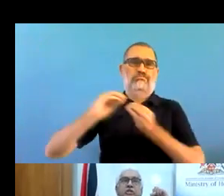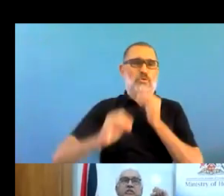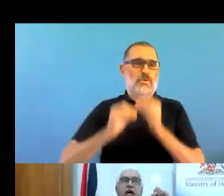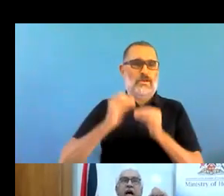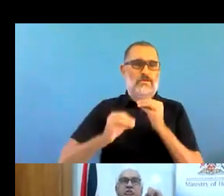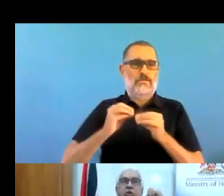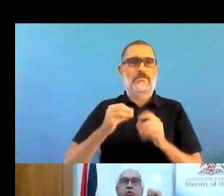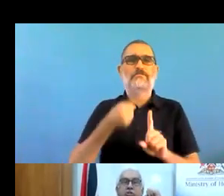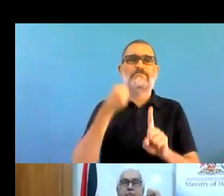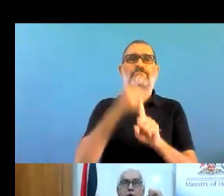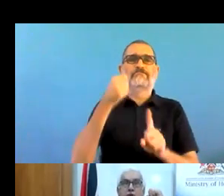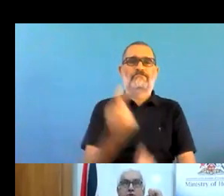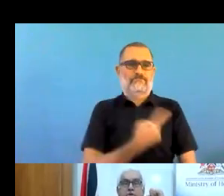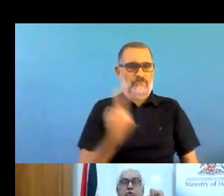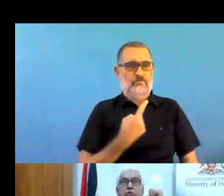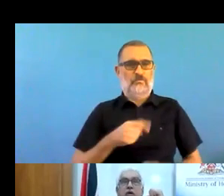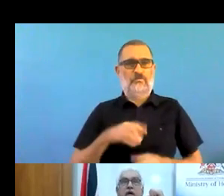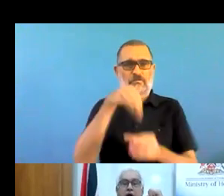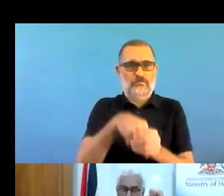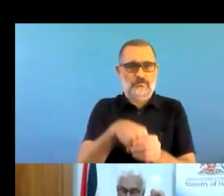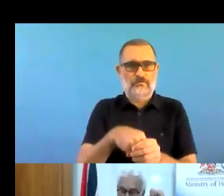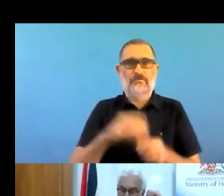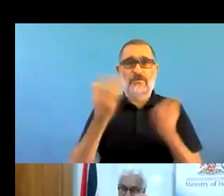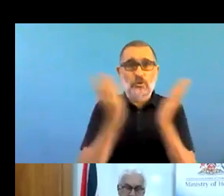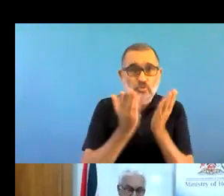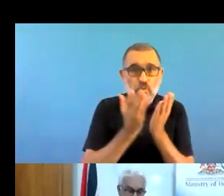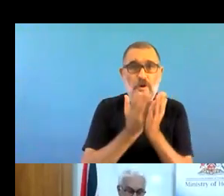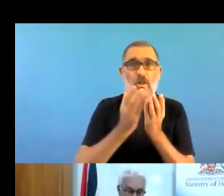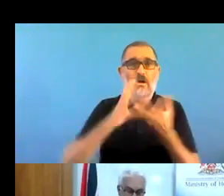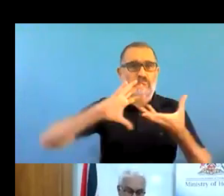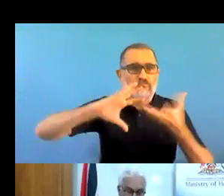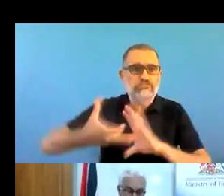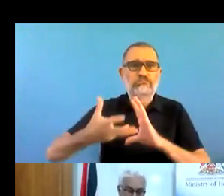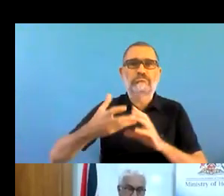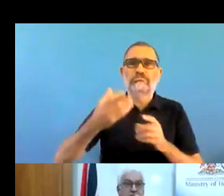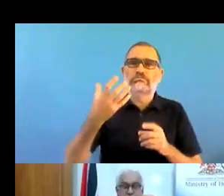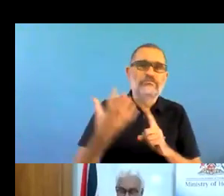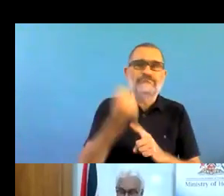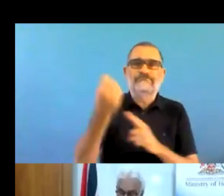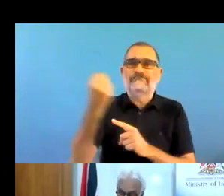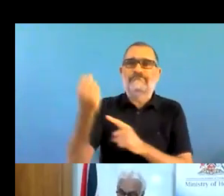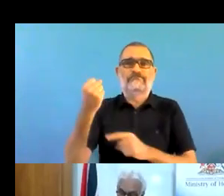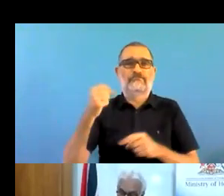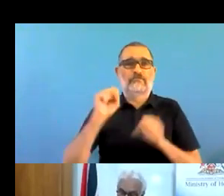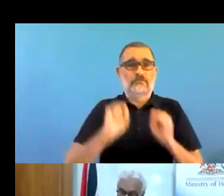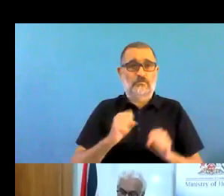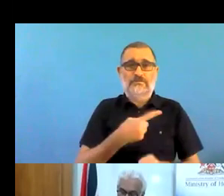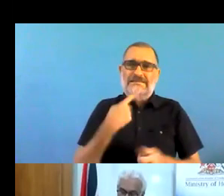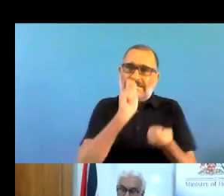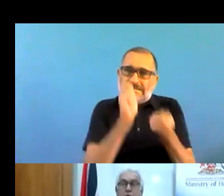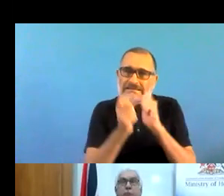innovations as we respond to a global pandemic. In Trinidad and Tobago,